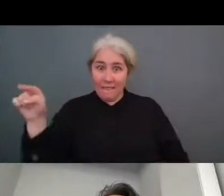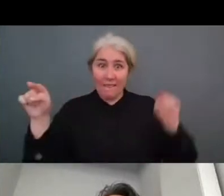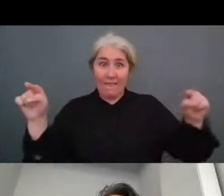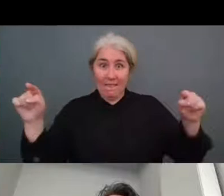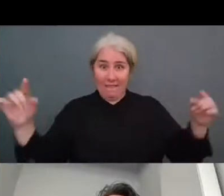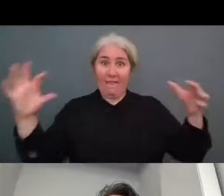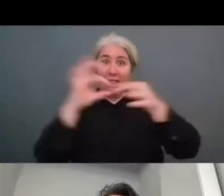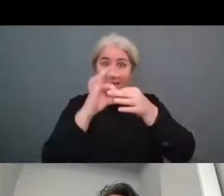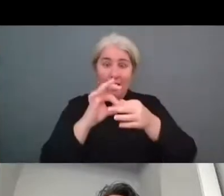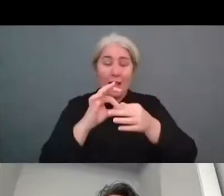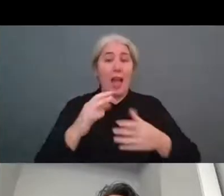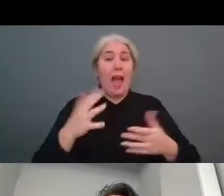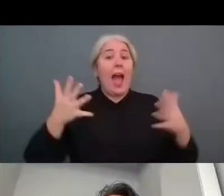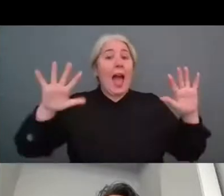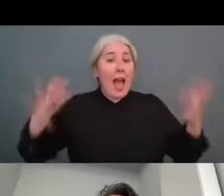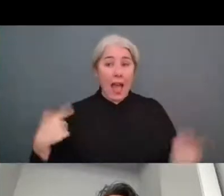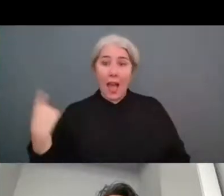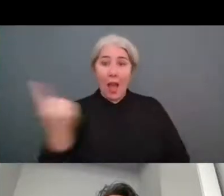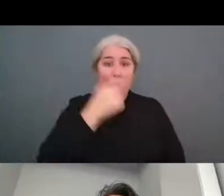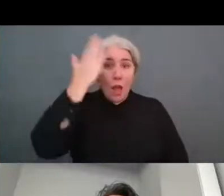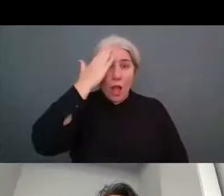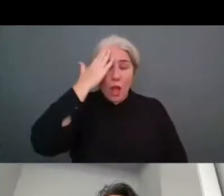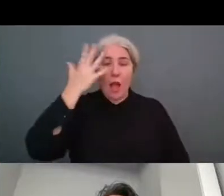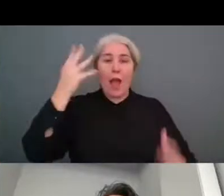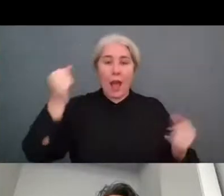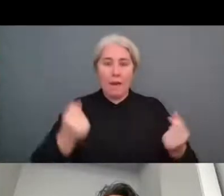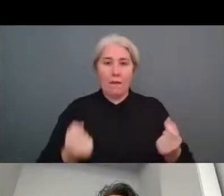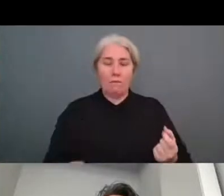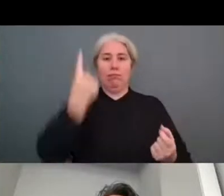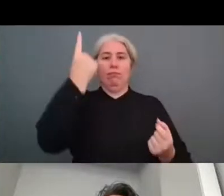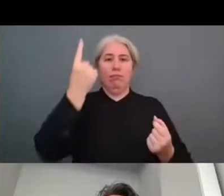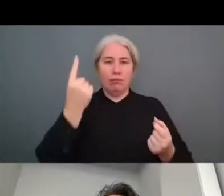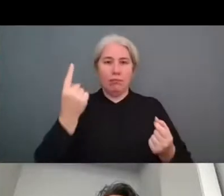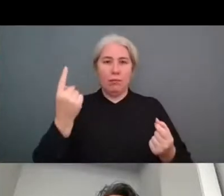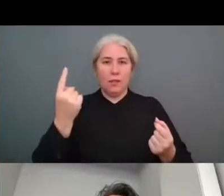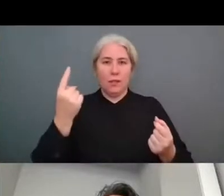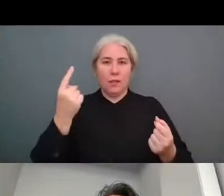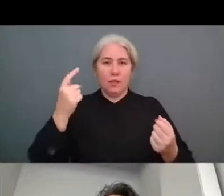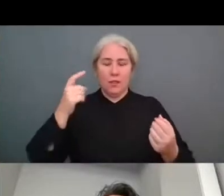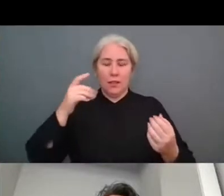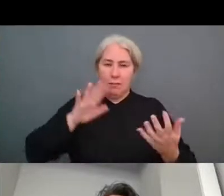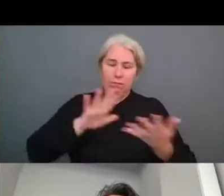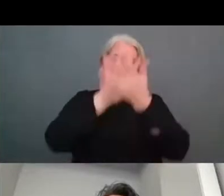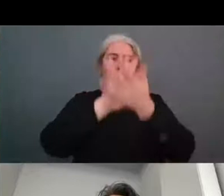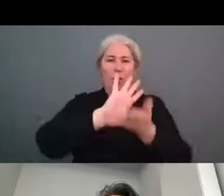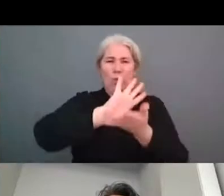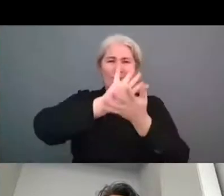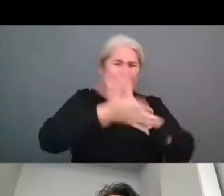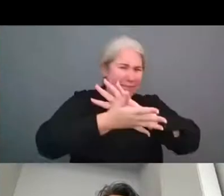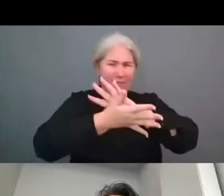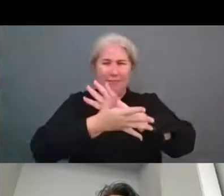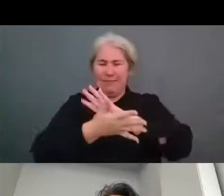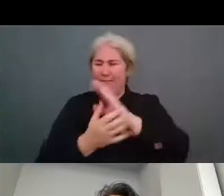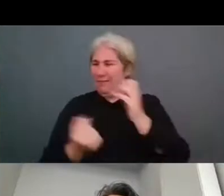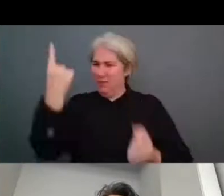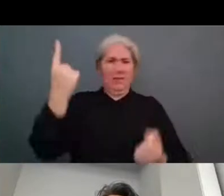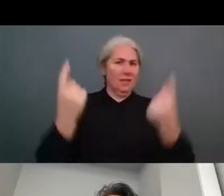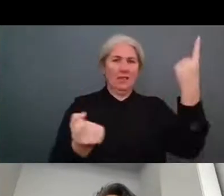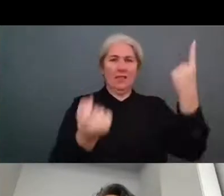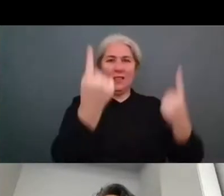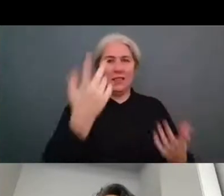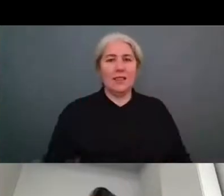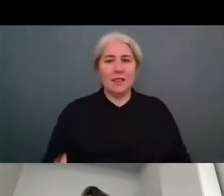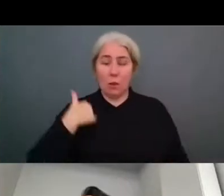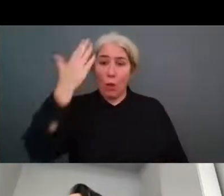a crisis there have been few crises few pushbacks from especially civil society on a number of large events